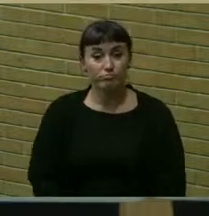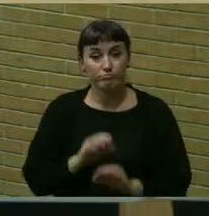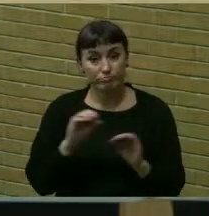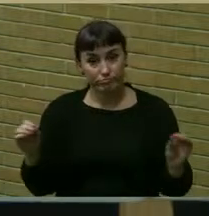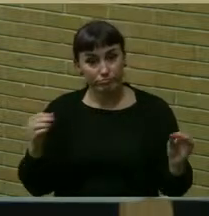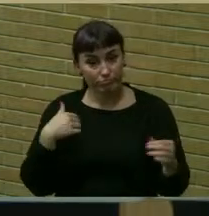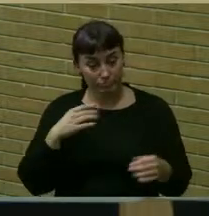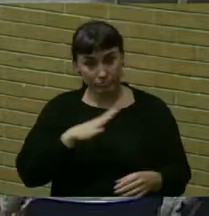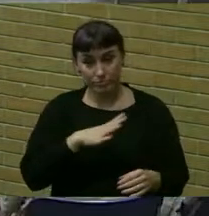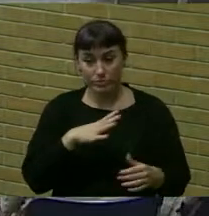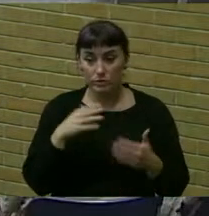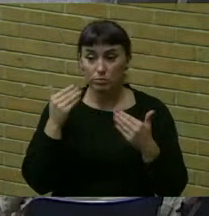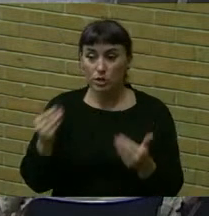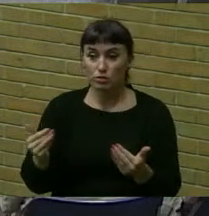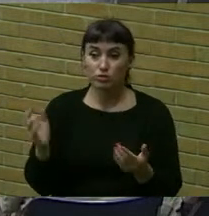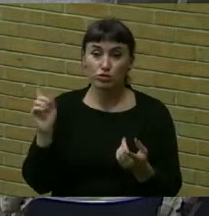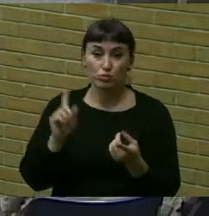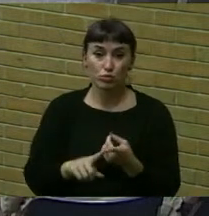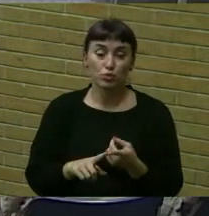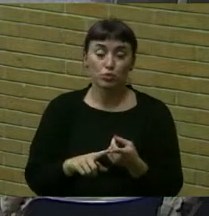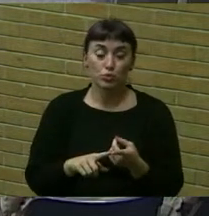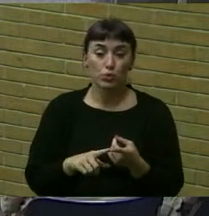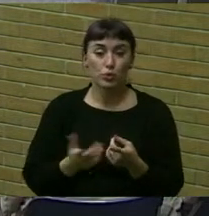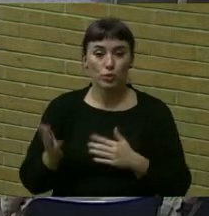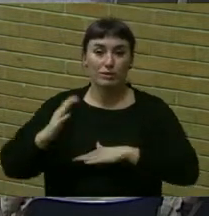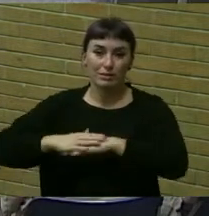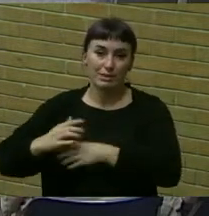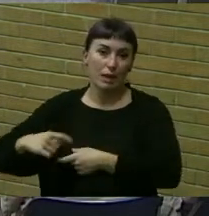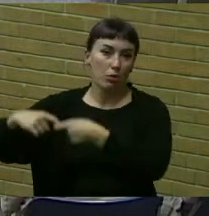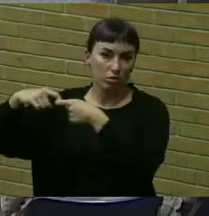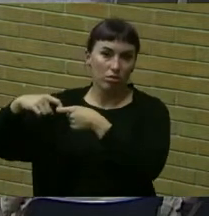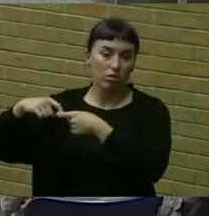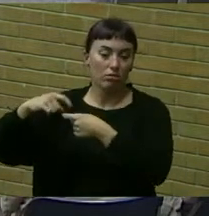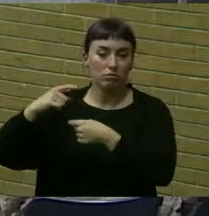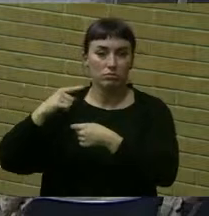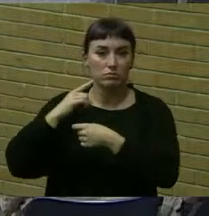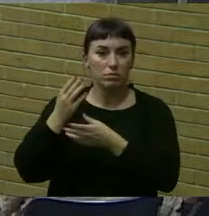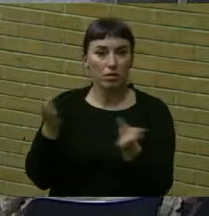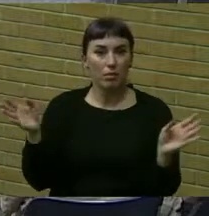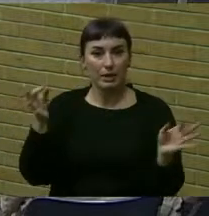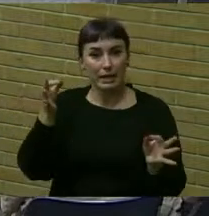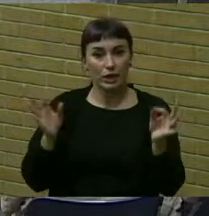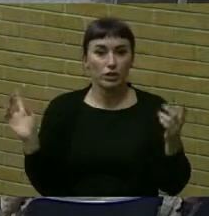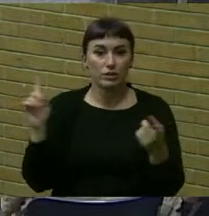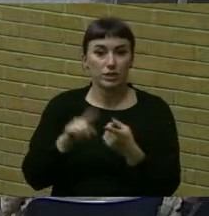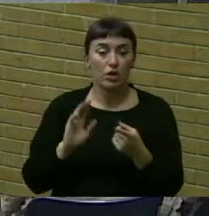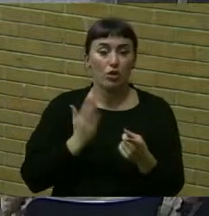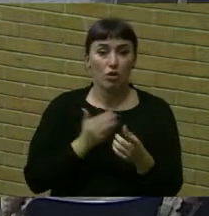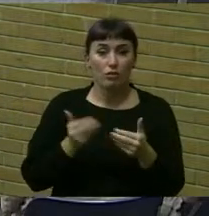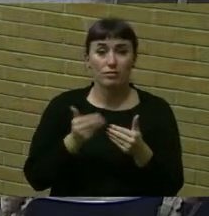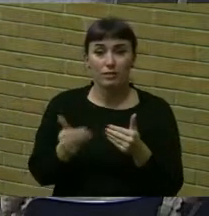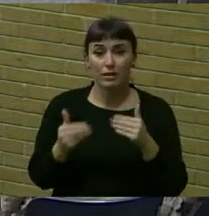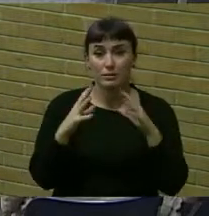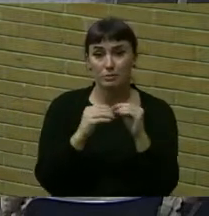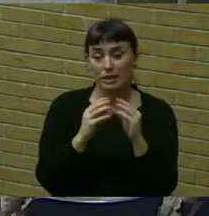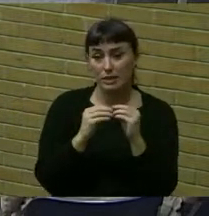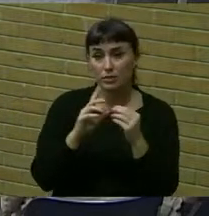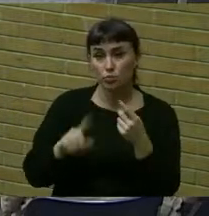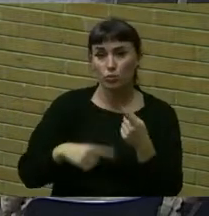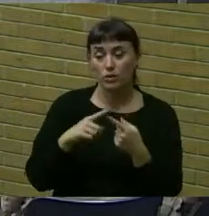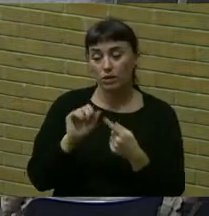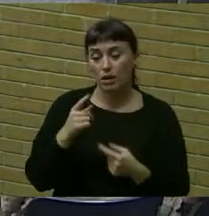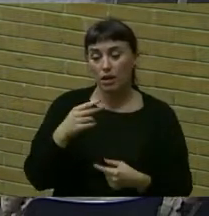none then can i have a motion to uh table the public hearing until our next meeting on